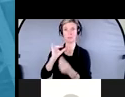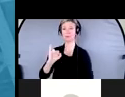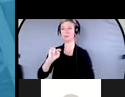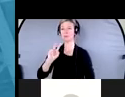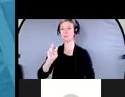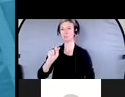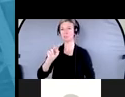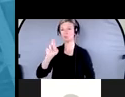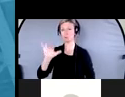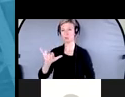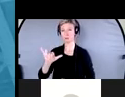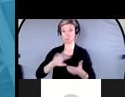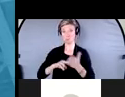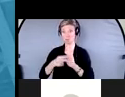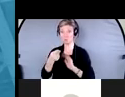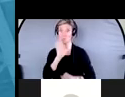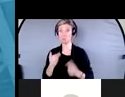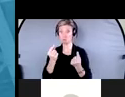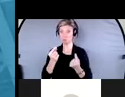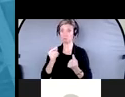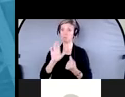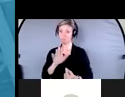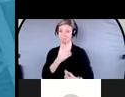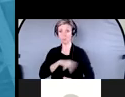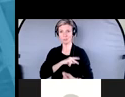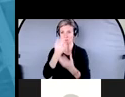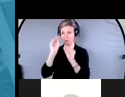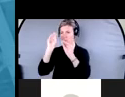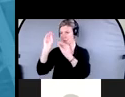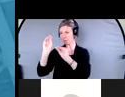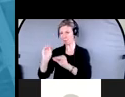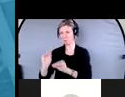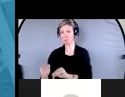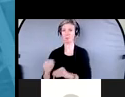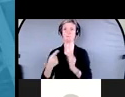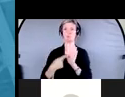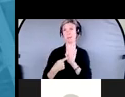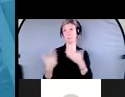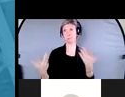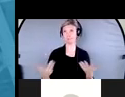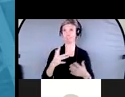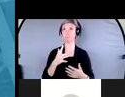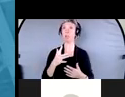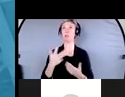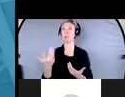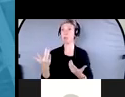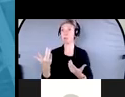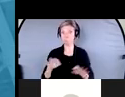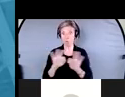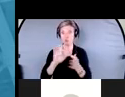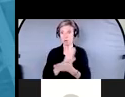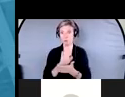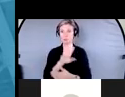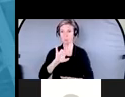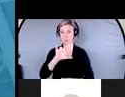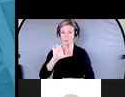information. And this is where you would list things like, you know, what are those key documents, your wills, your passport, credit cards, where are